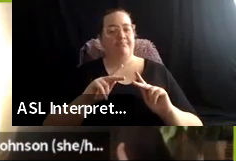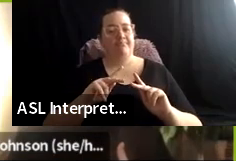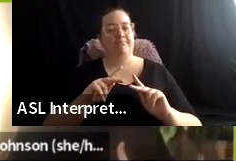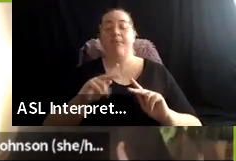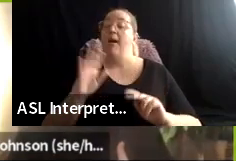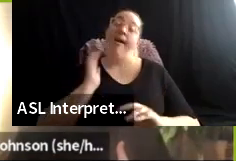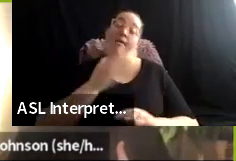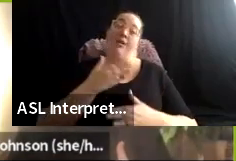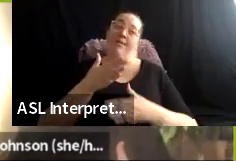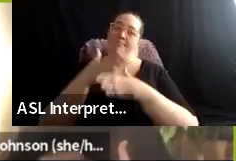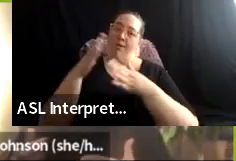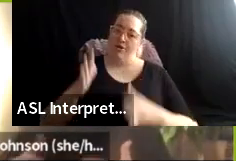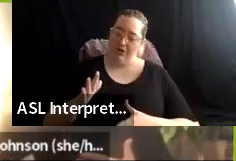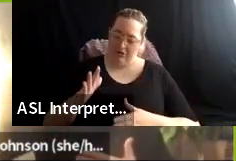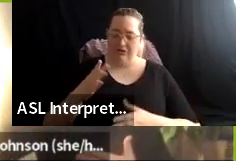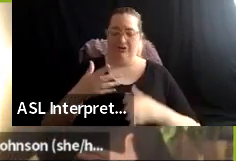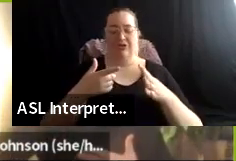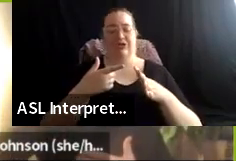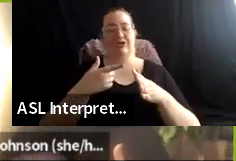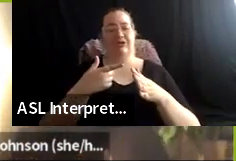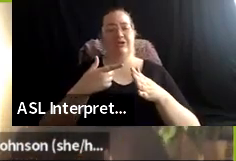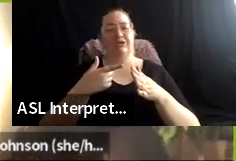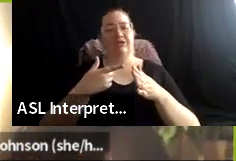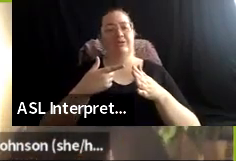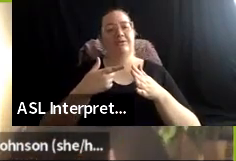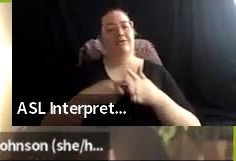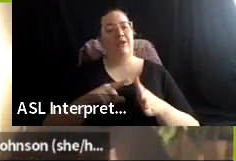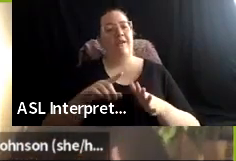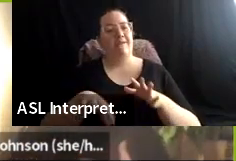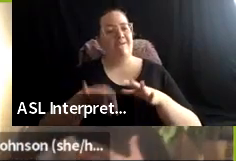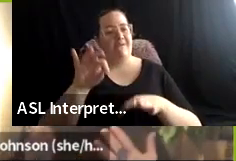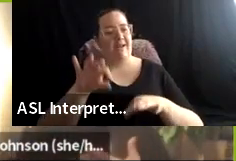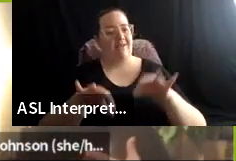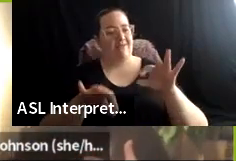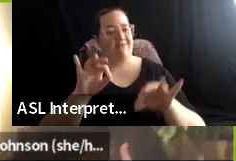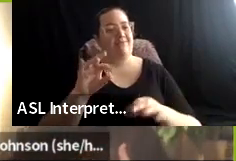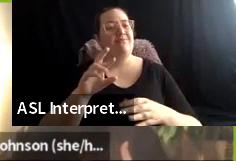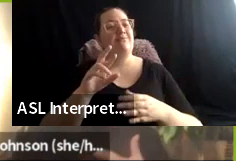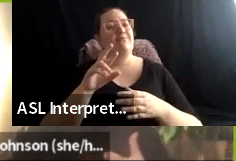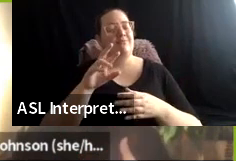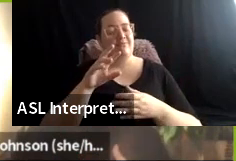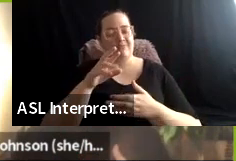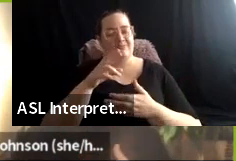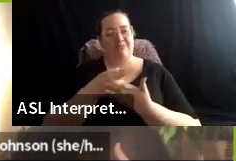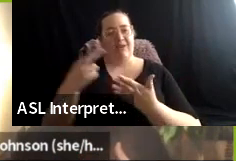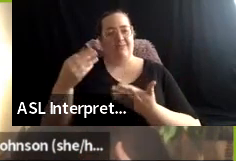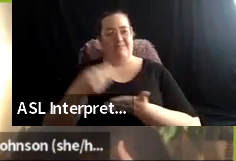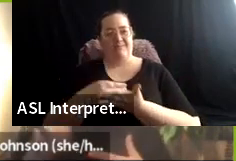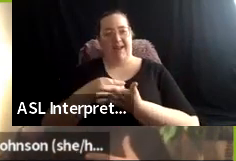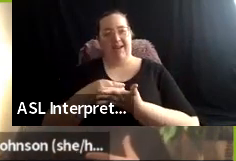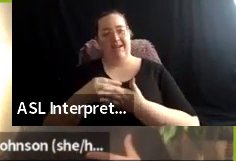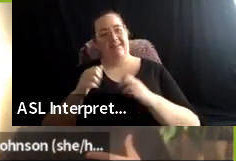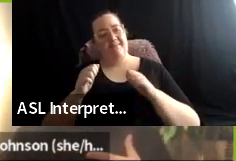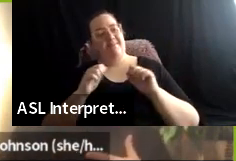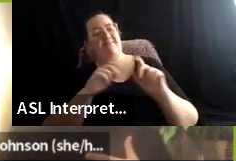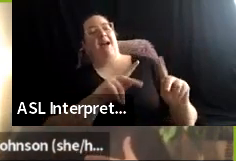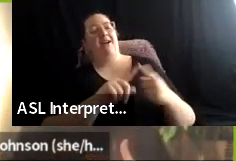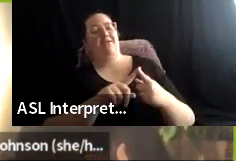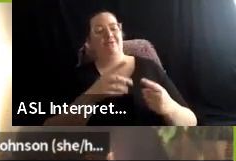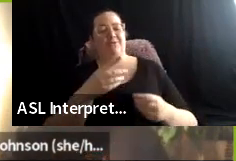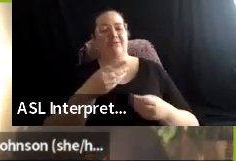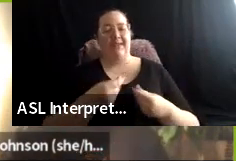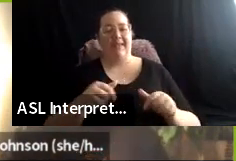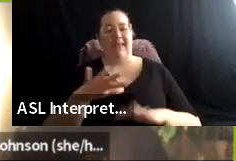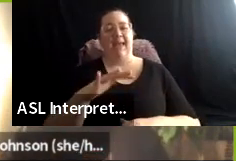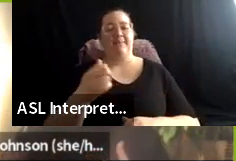presenting partners, are finding to, um, resource funds back to, uh, land back efforts, or back to the local,